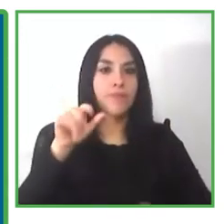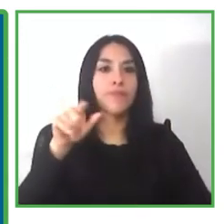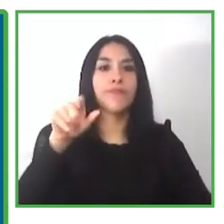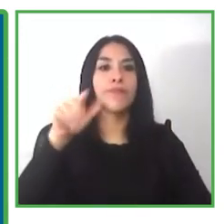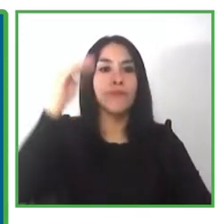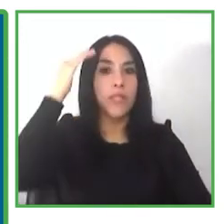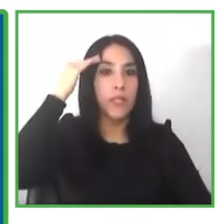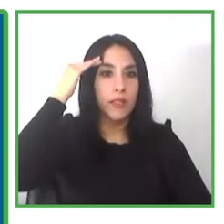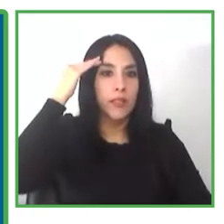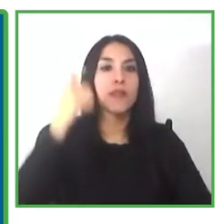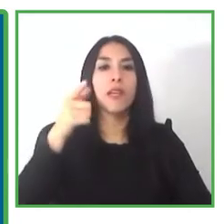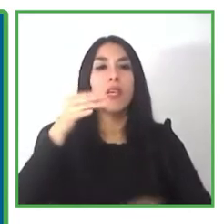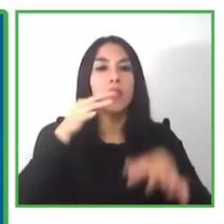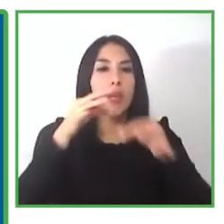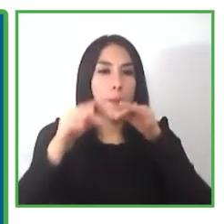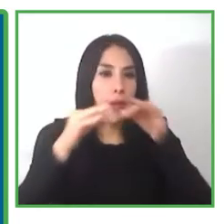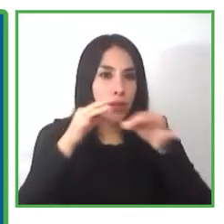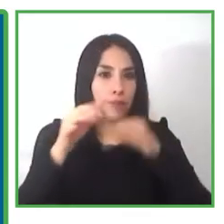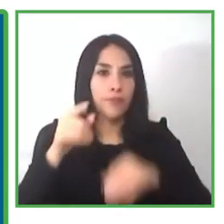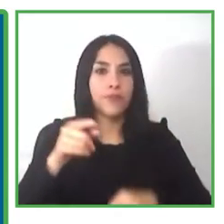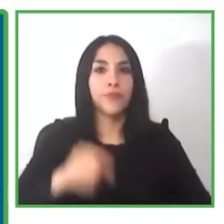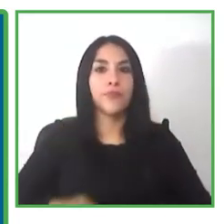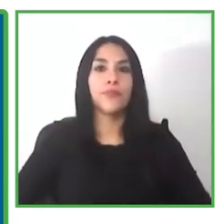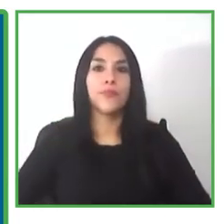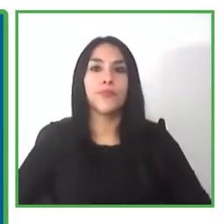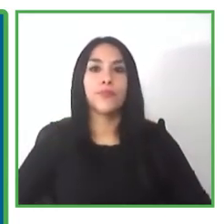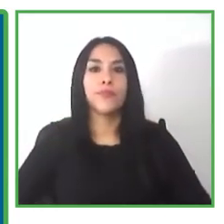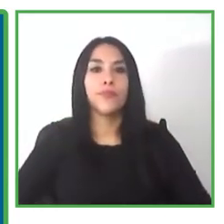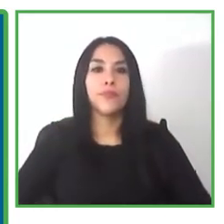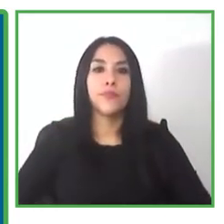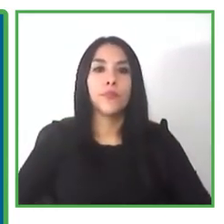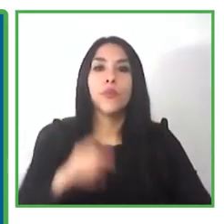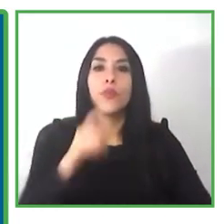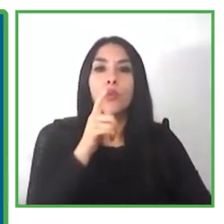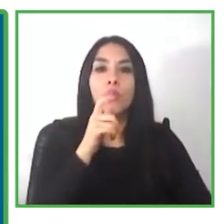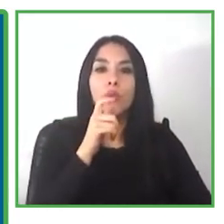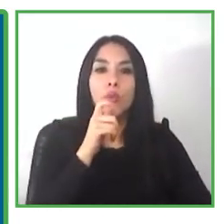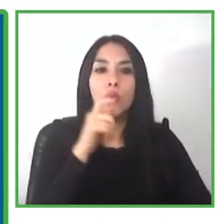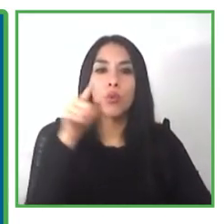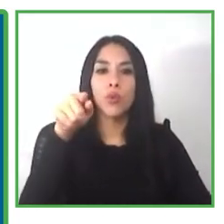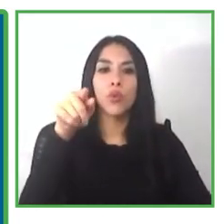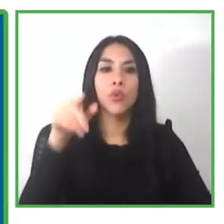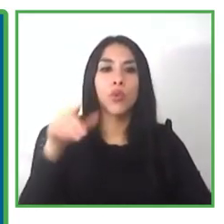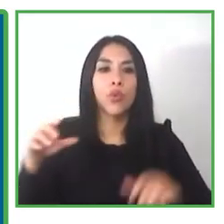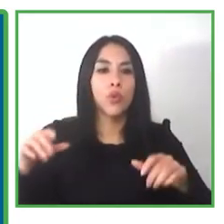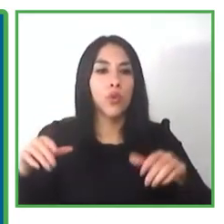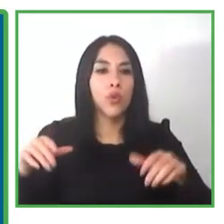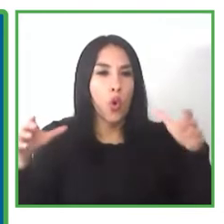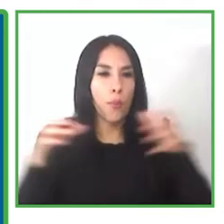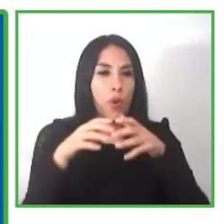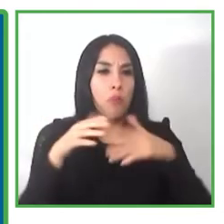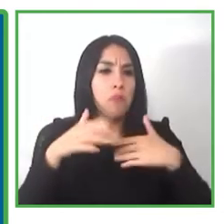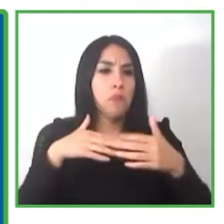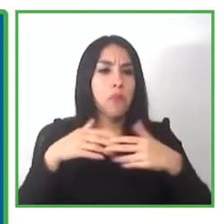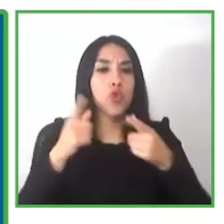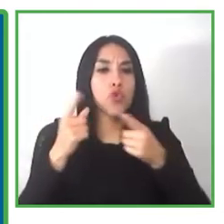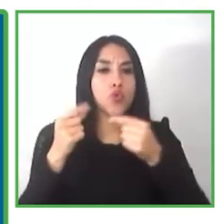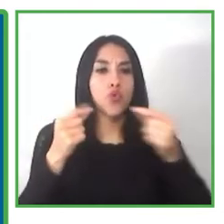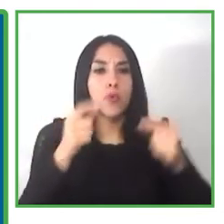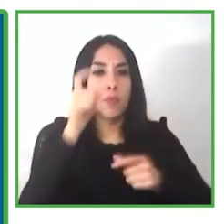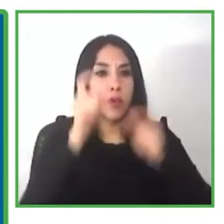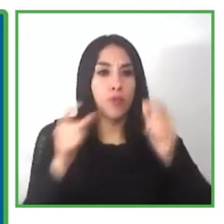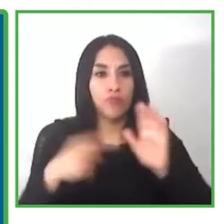to um what he says or what they say he has a natural gift for people to